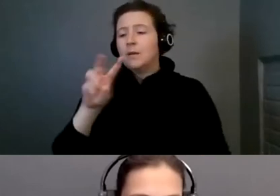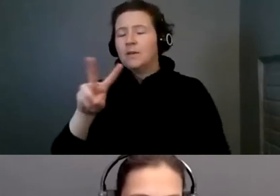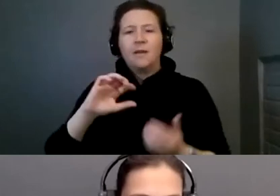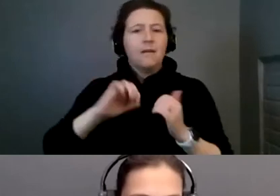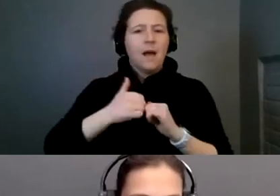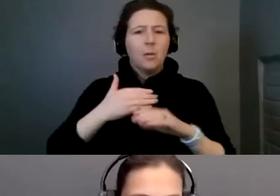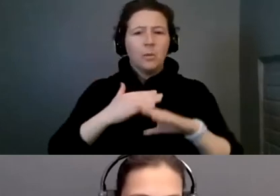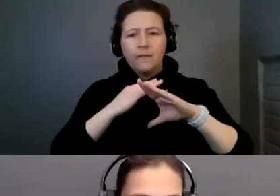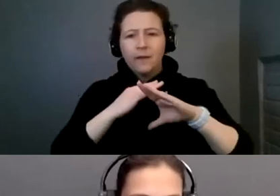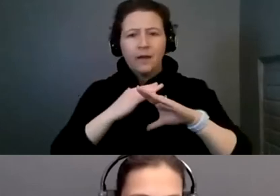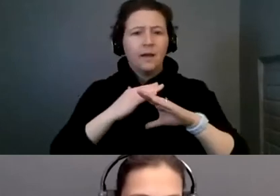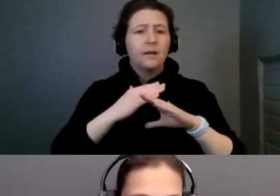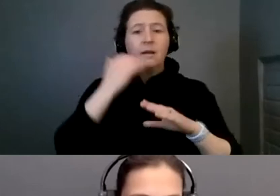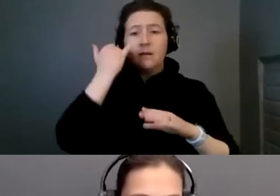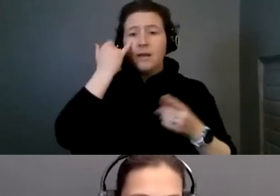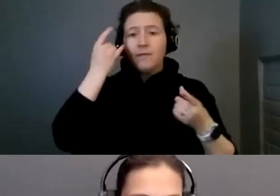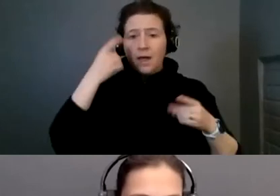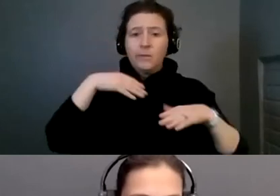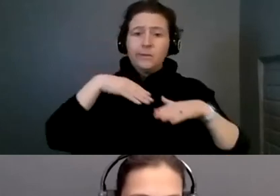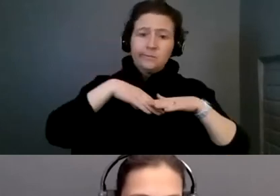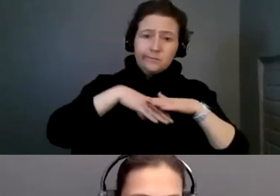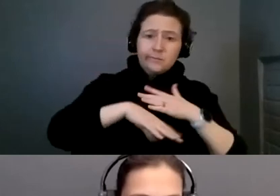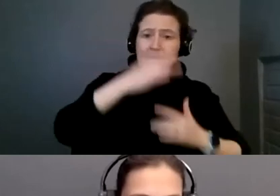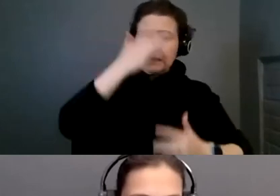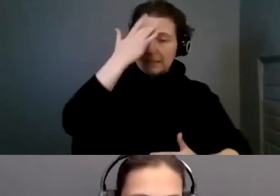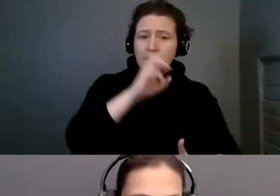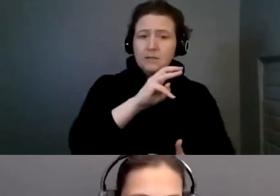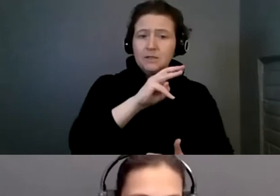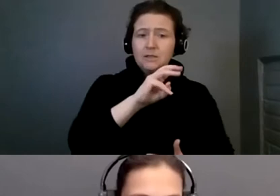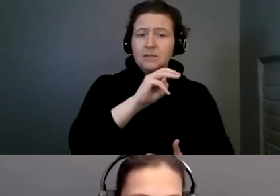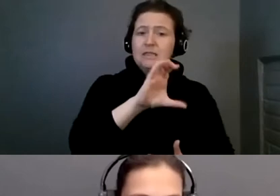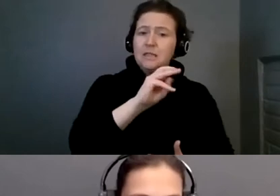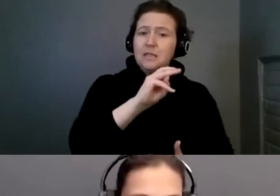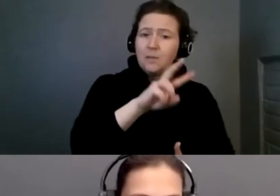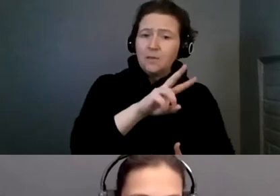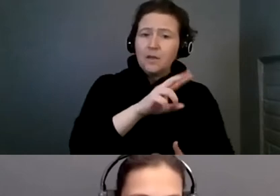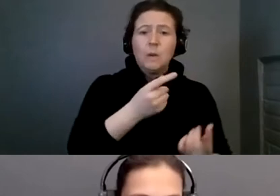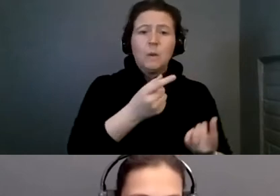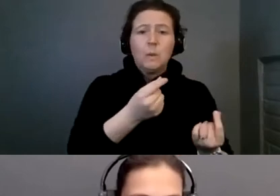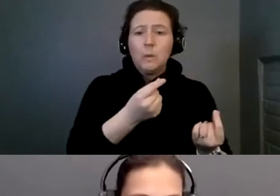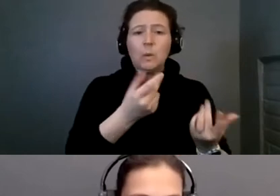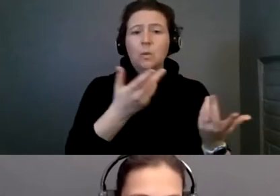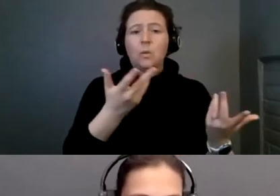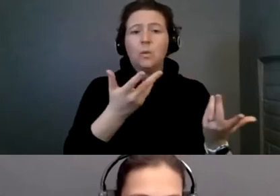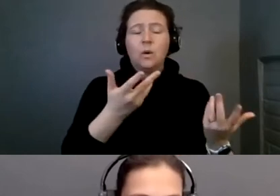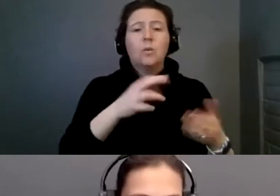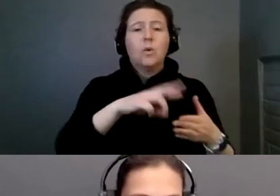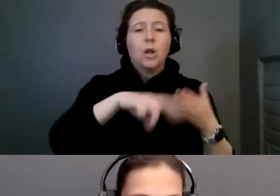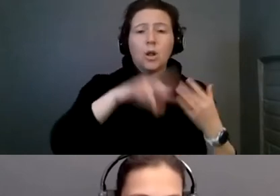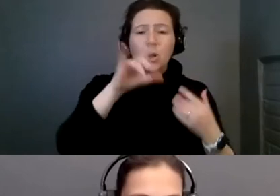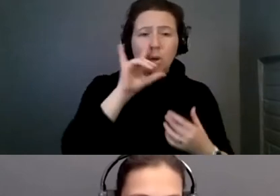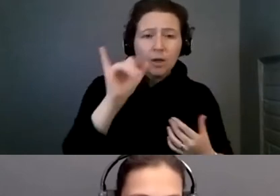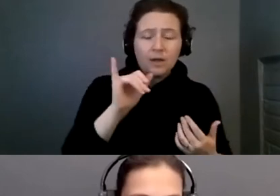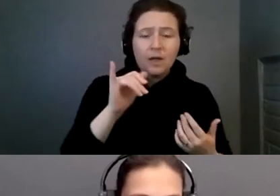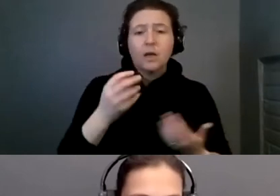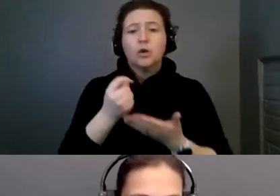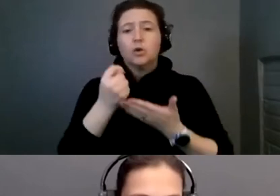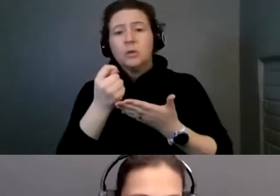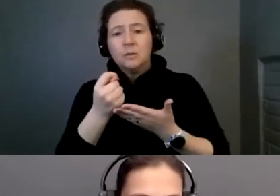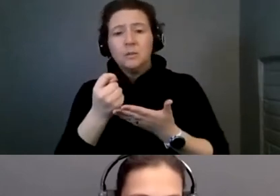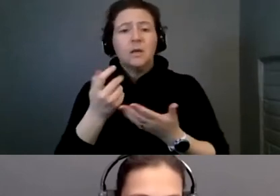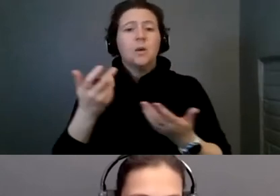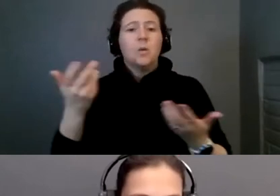outcomes for children born with CMV and possible treatments and interventions, as well as recommended follow-ups.